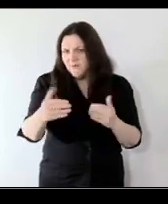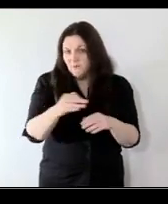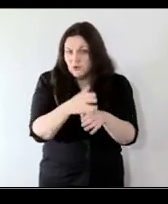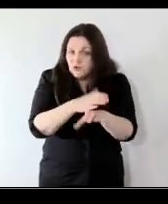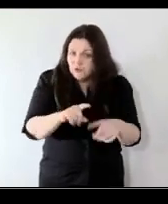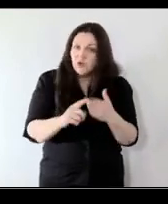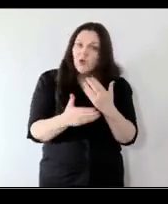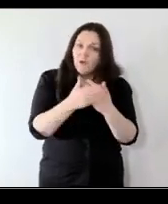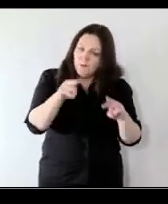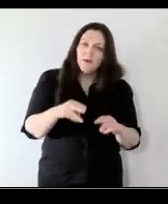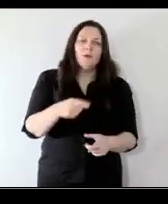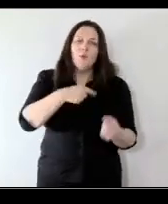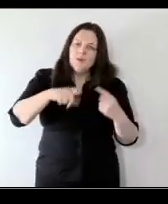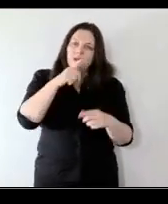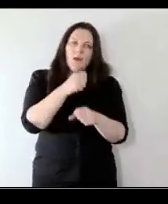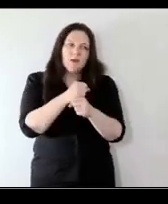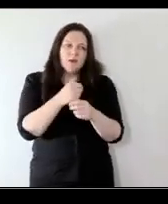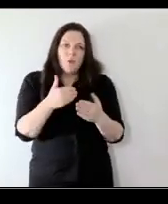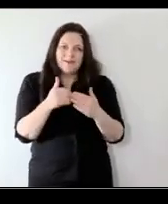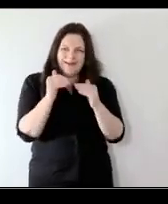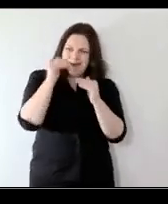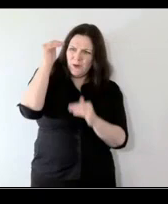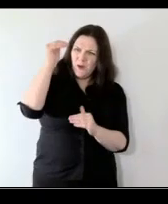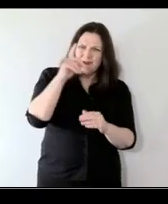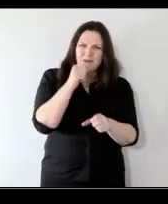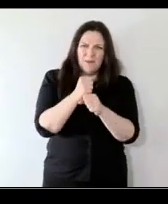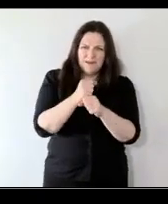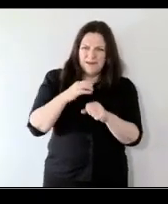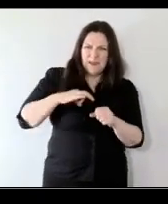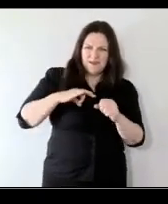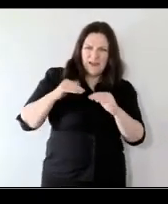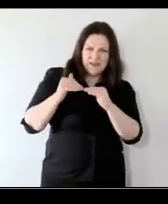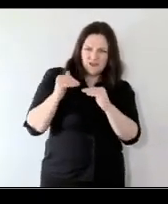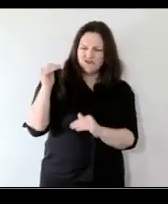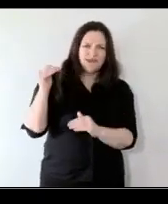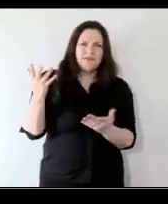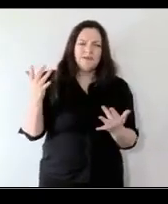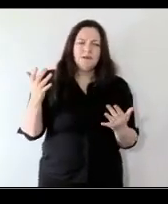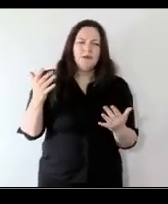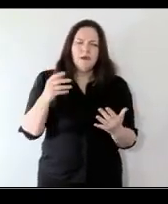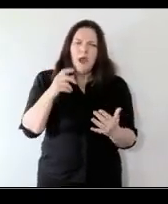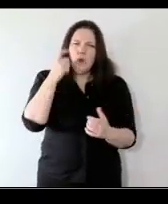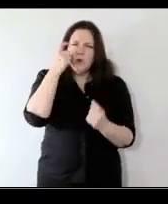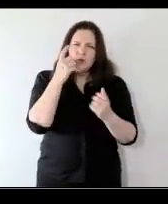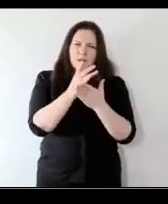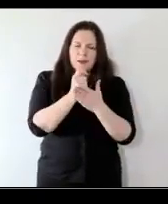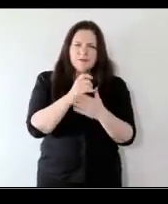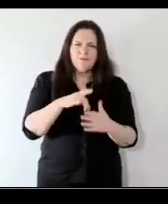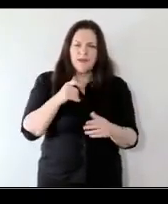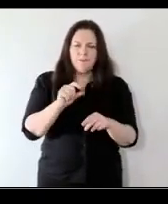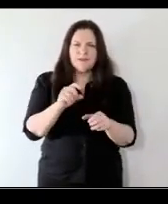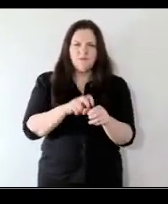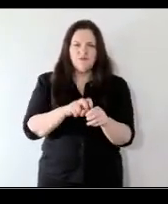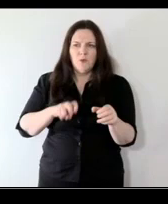talk about all of those factors and variables and we talk about inequality we talk about disadvantage and i wonder sometimes does that feel a little bit removed